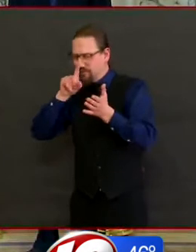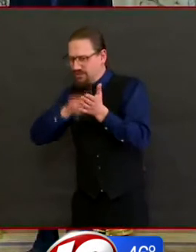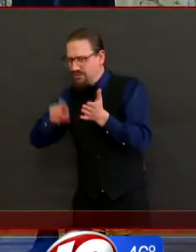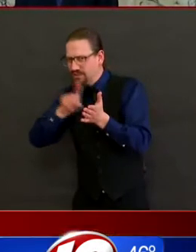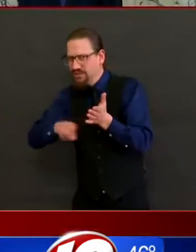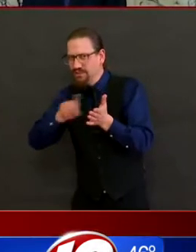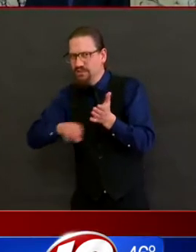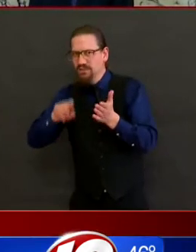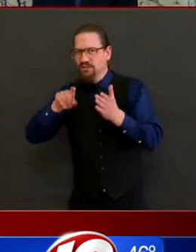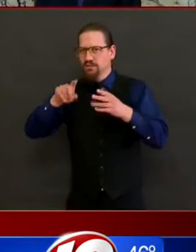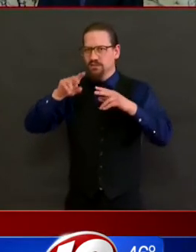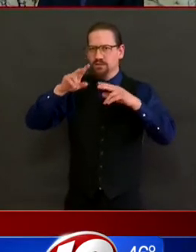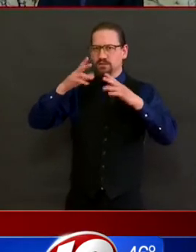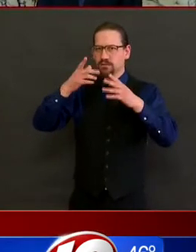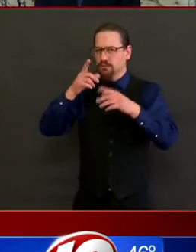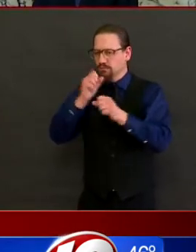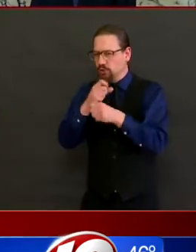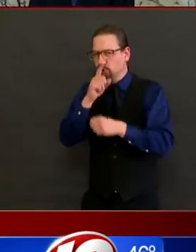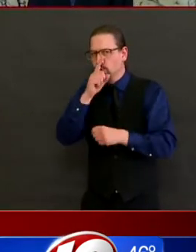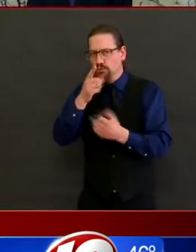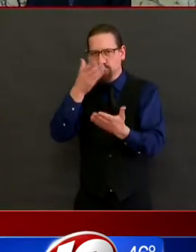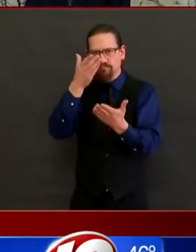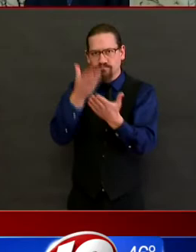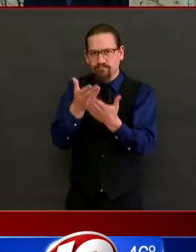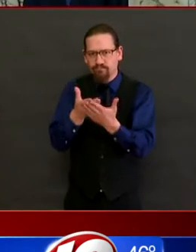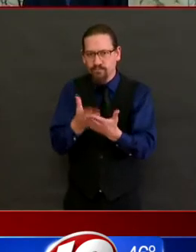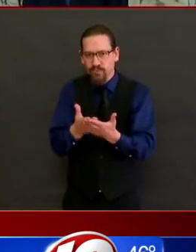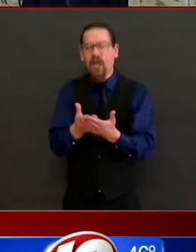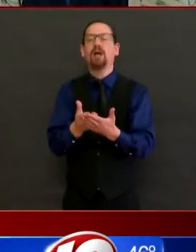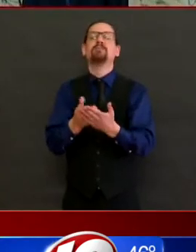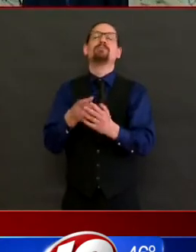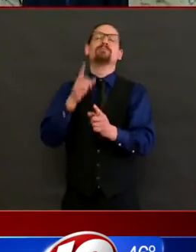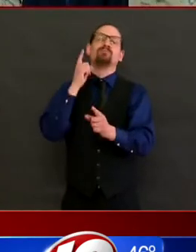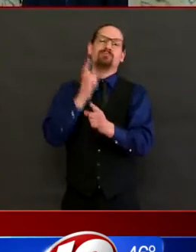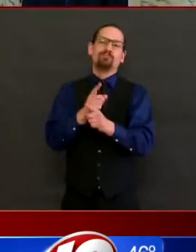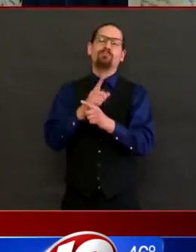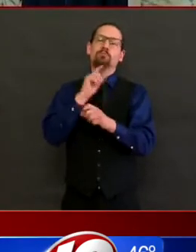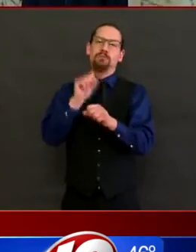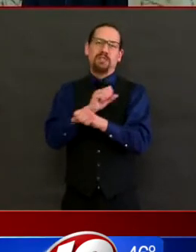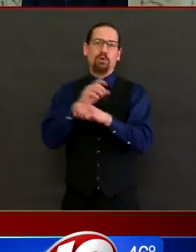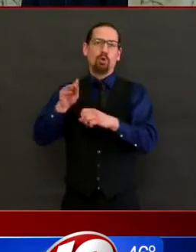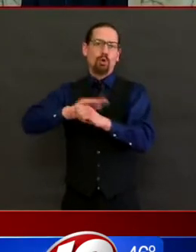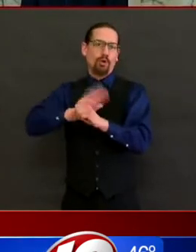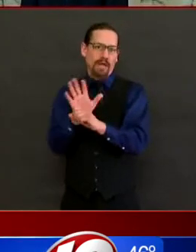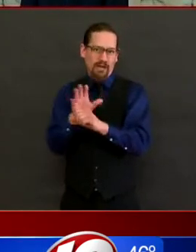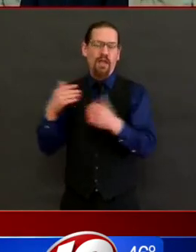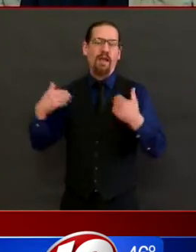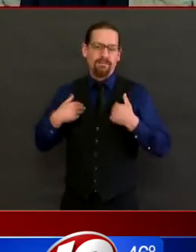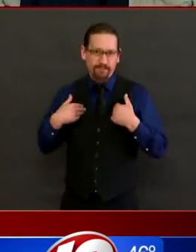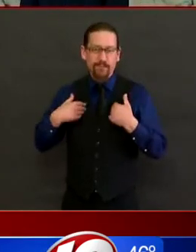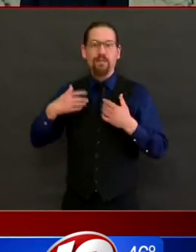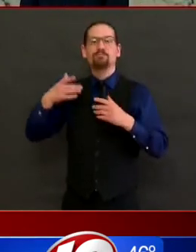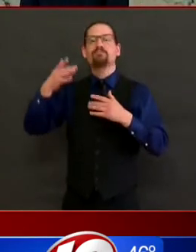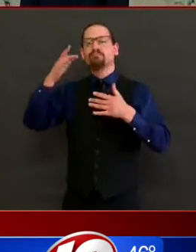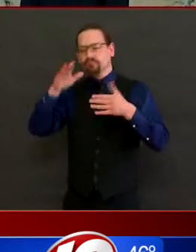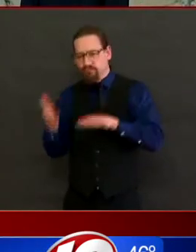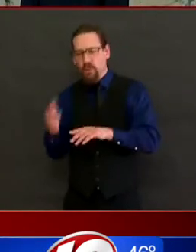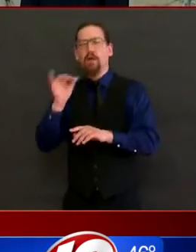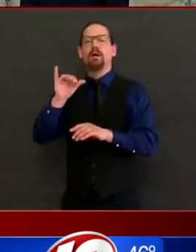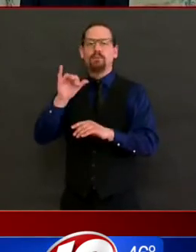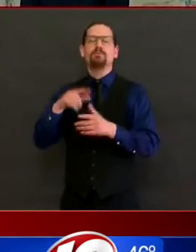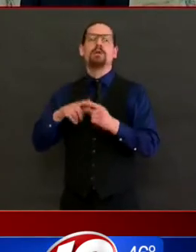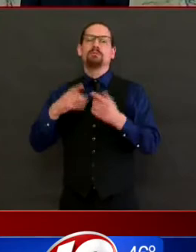Some of what can occur too is the time needed for test results. For example, if a